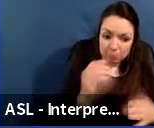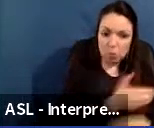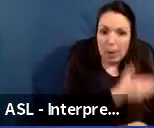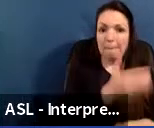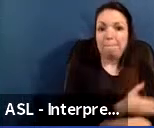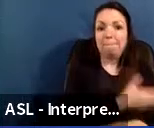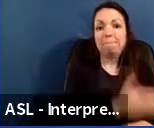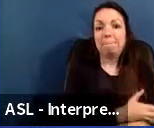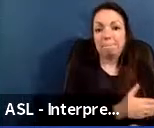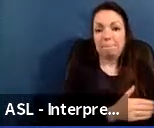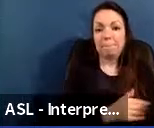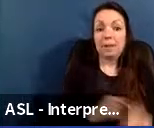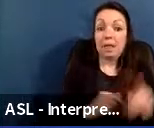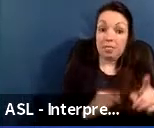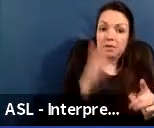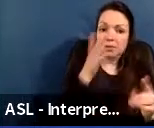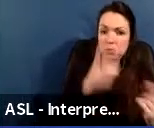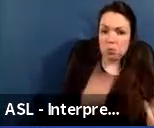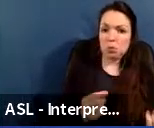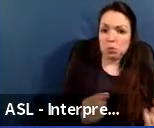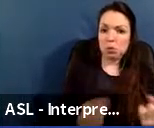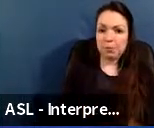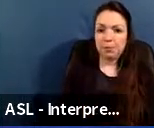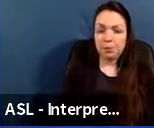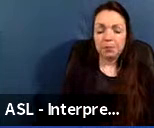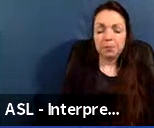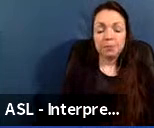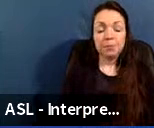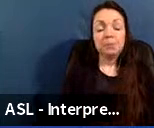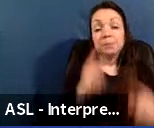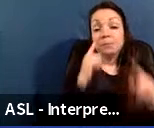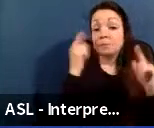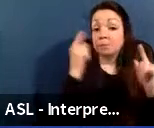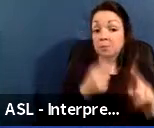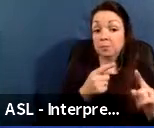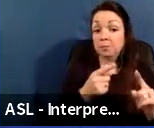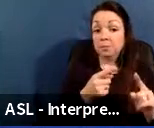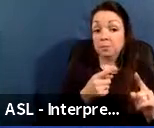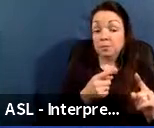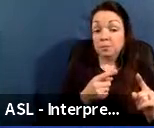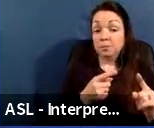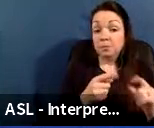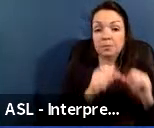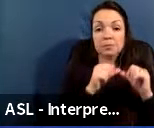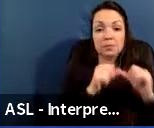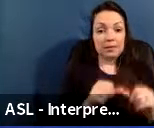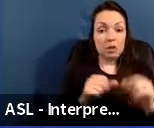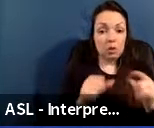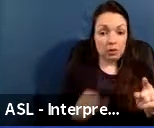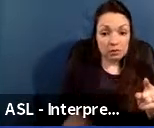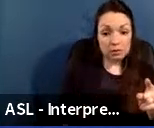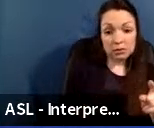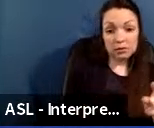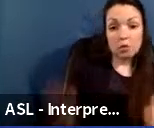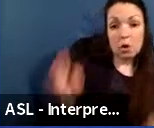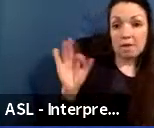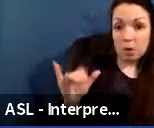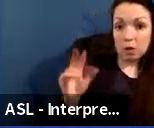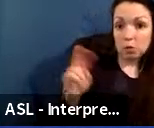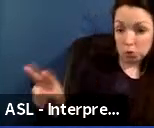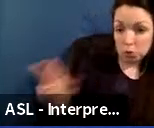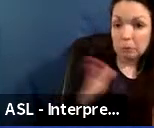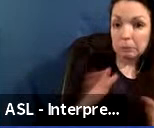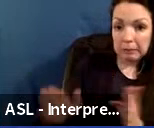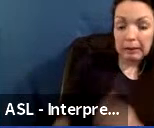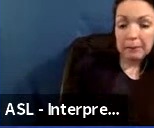this bucket would be. So the goal here would be to continue this into the FY22 plan,